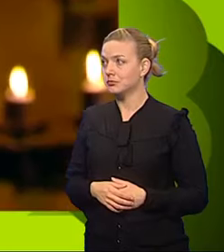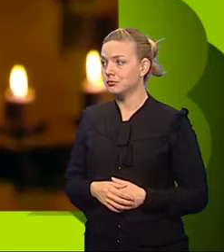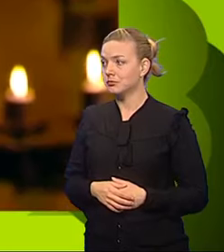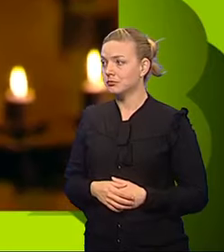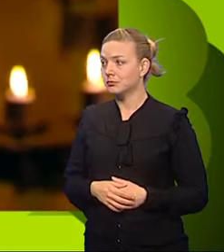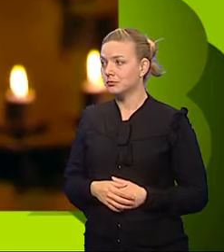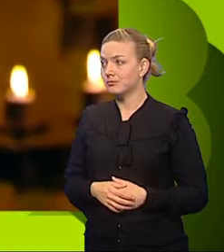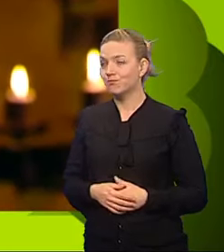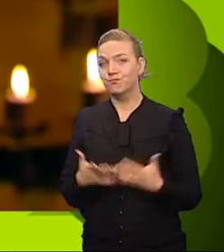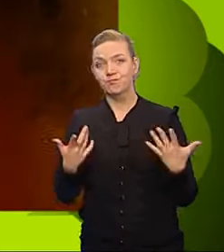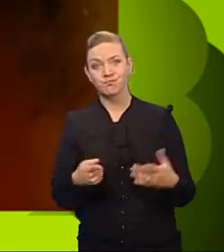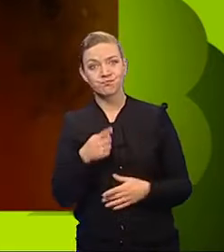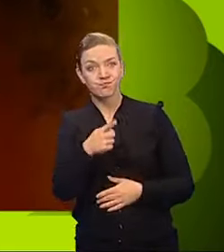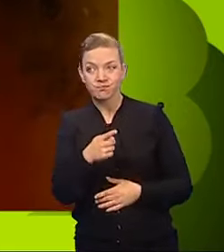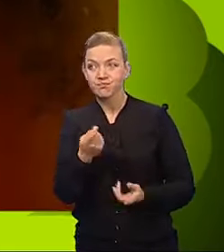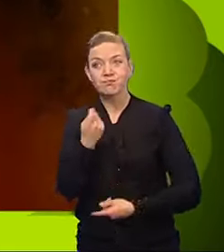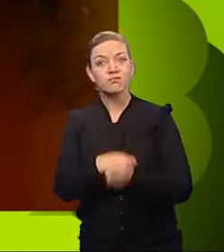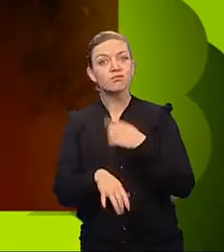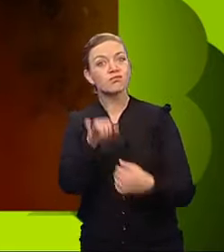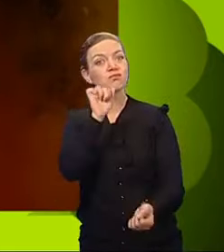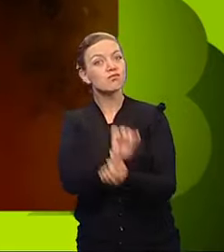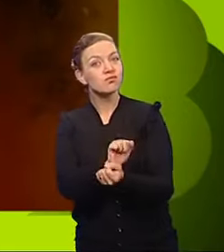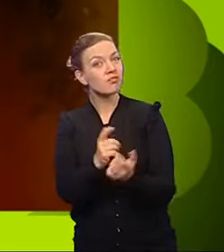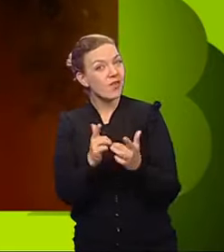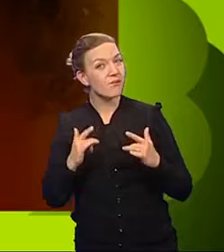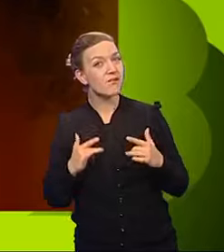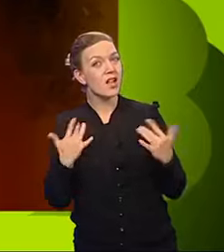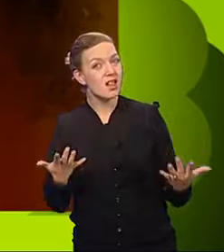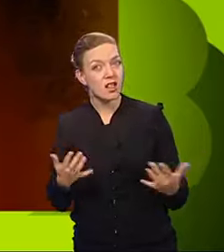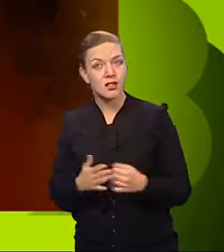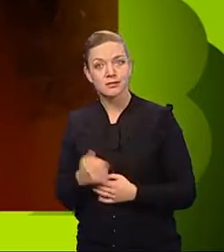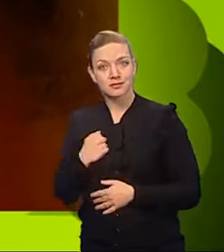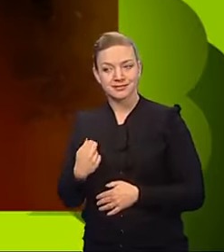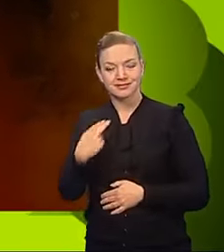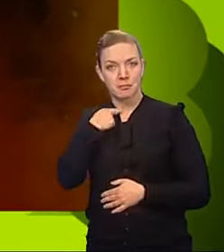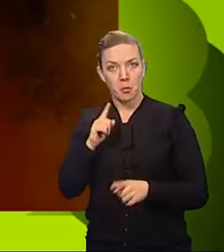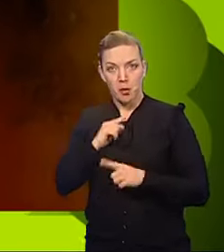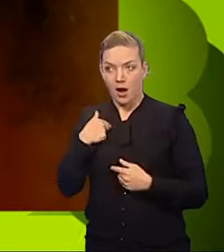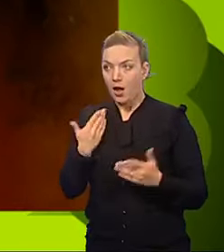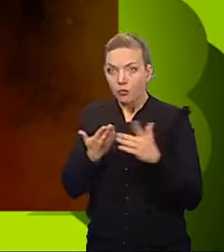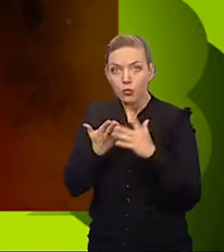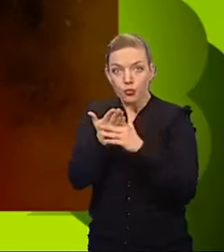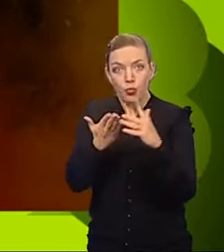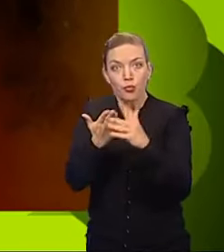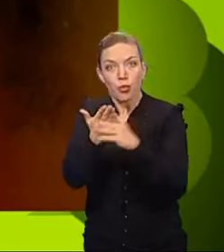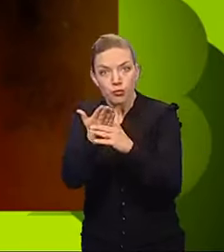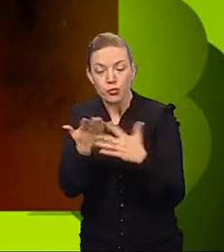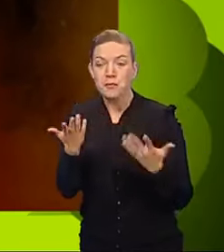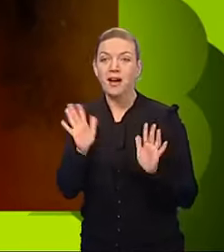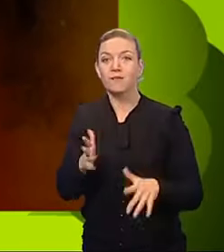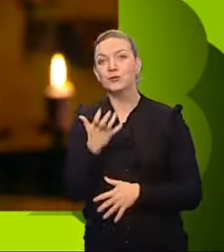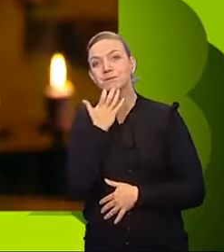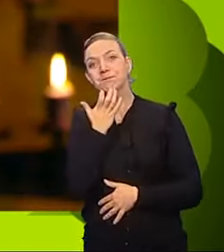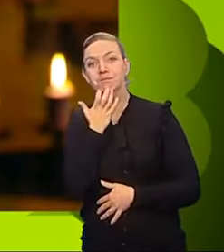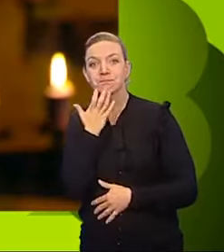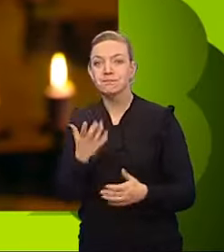Brianna, how do you feel about being trapped? I'm bit disappointed because I got this four and I didn't win, but I've got to have to deal